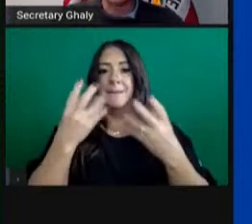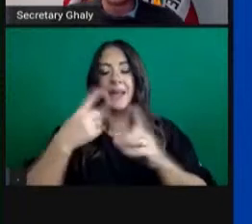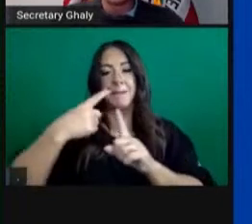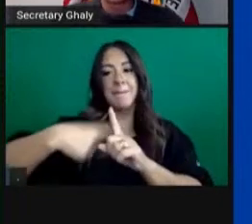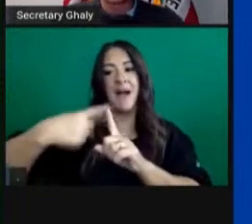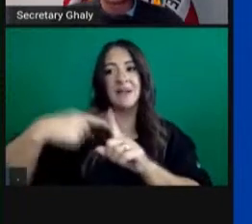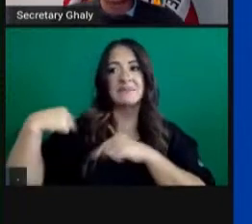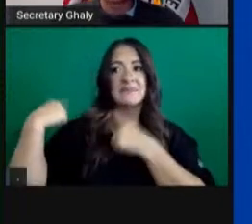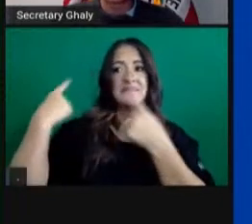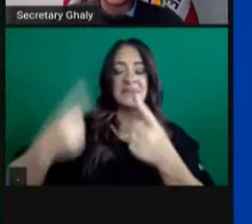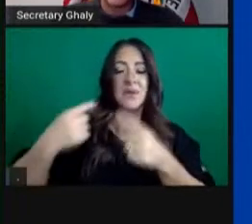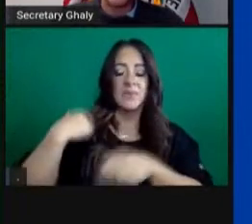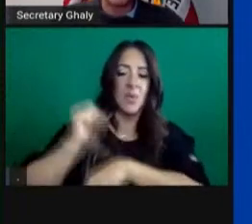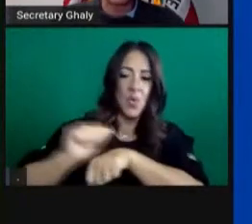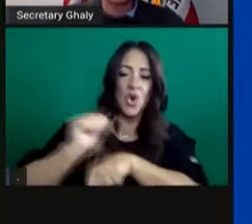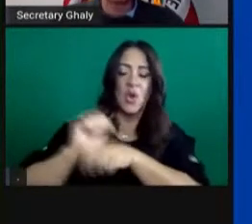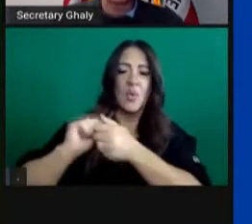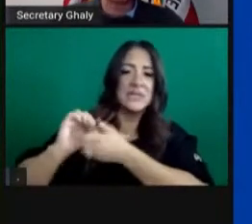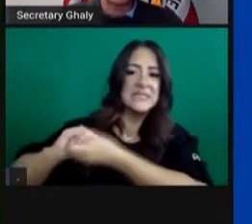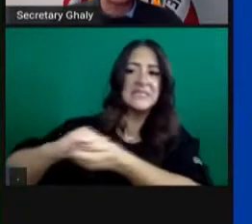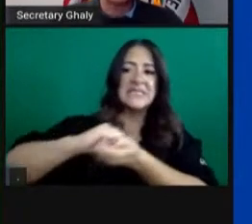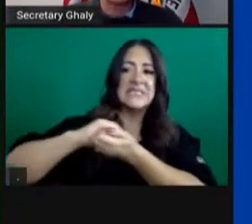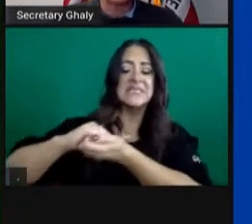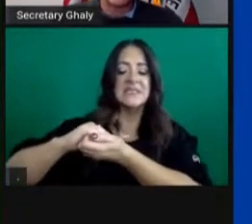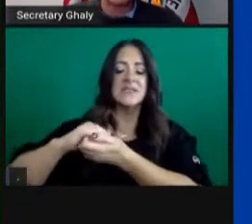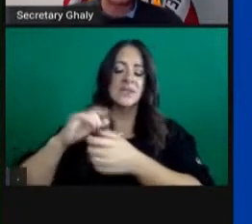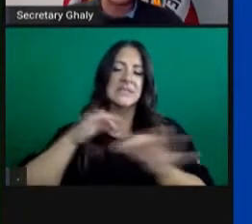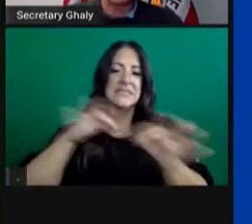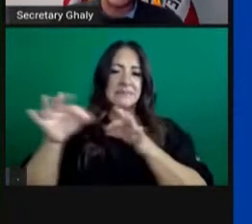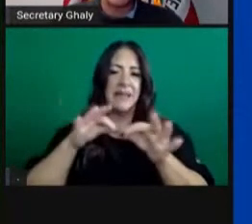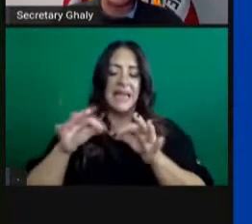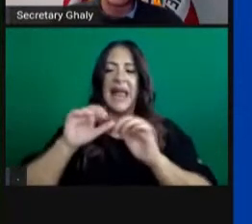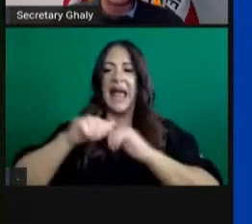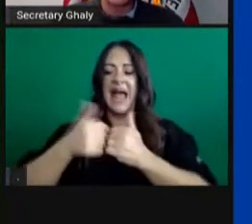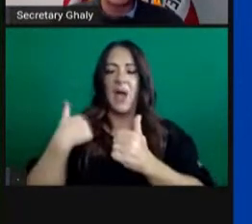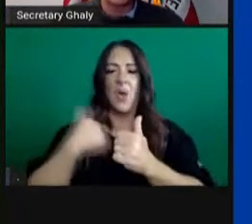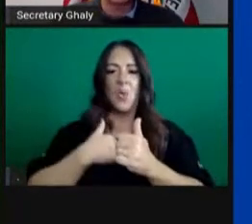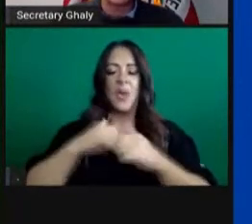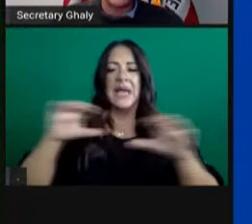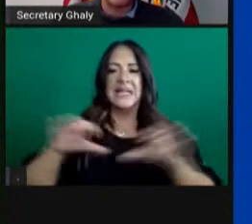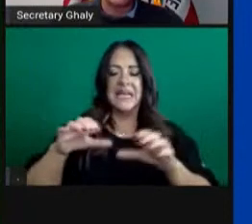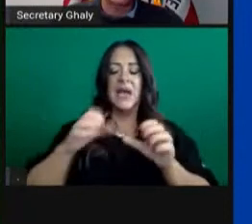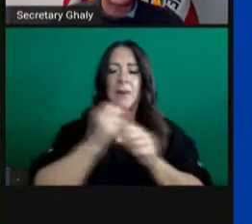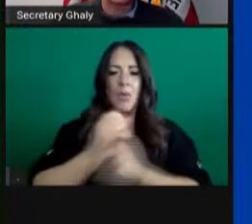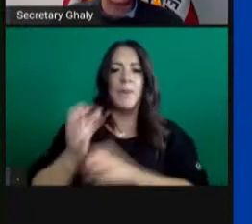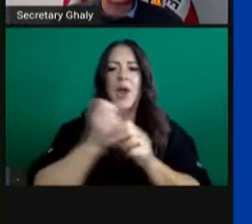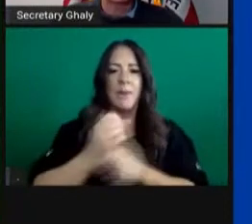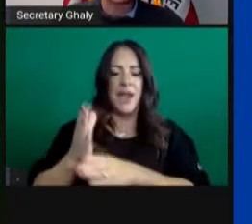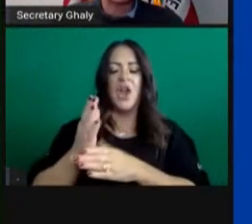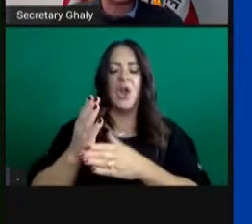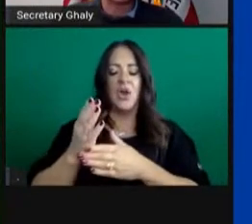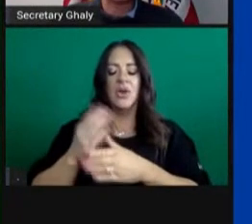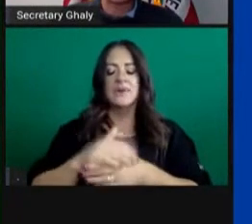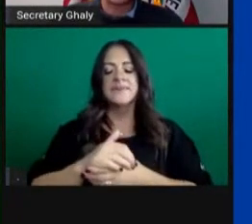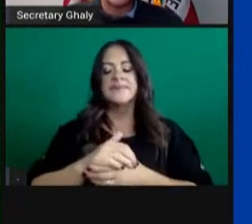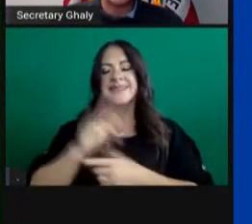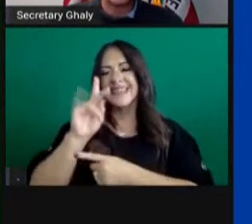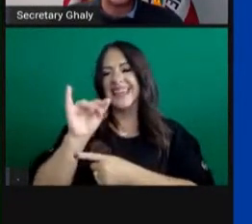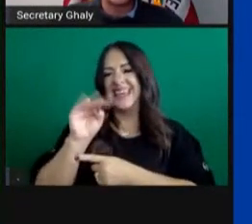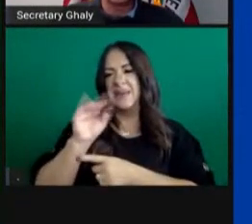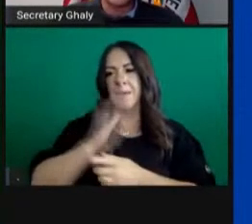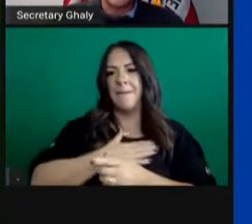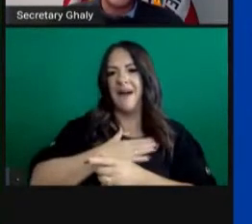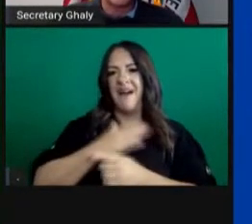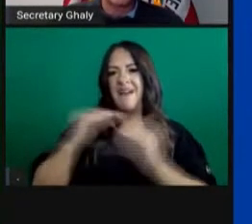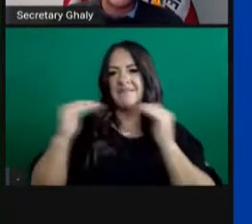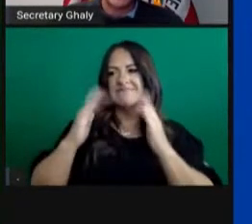of partners and Kim will be walking us through that in just a minute, but it's to emphasize that this care needs to be